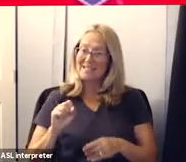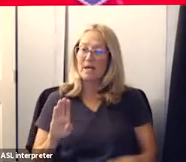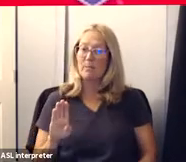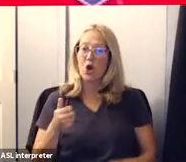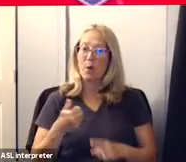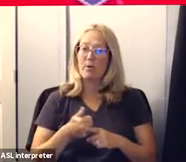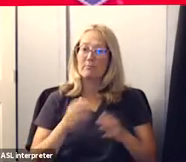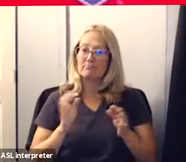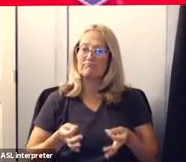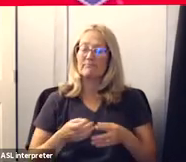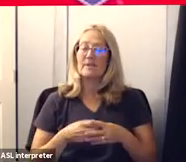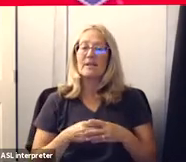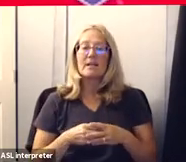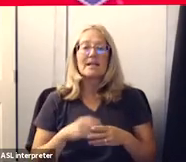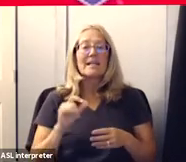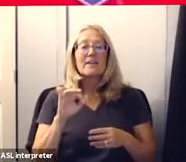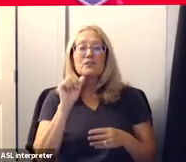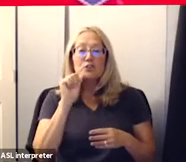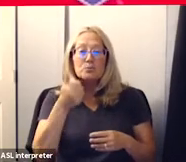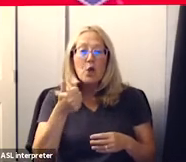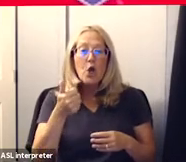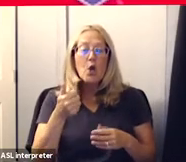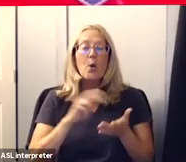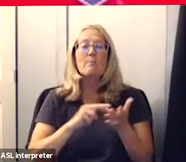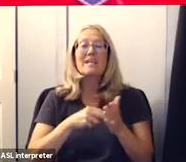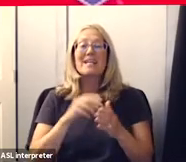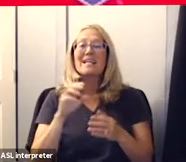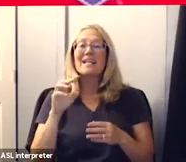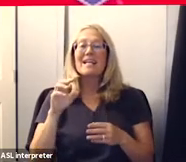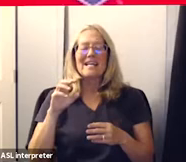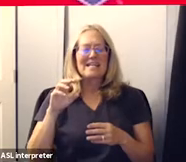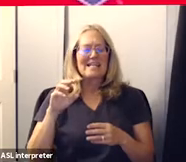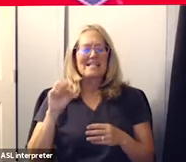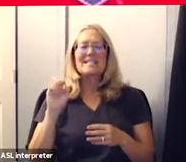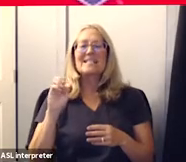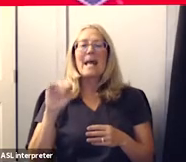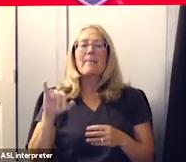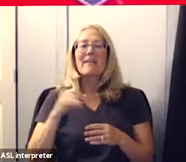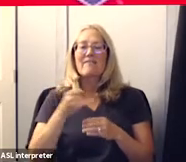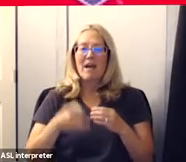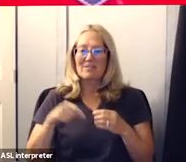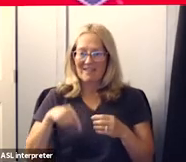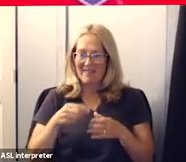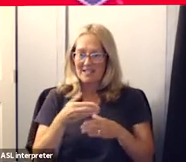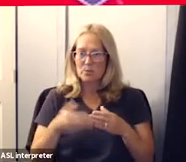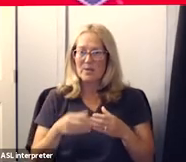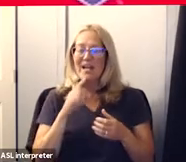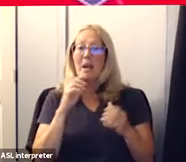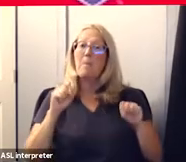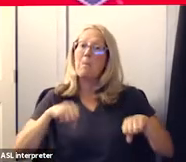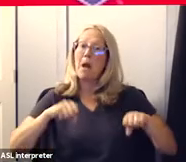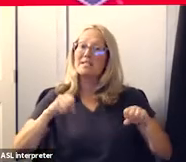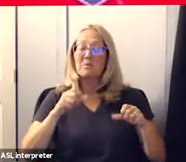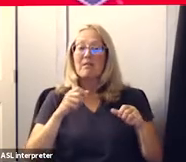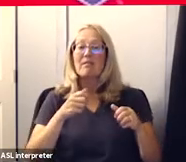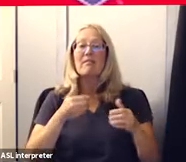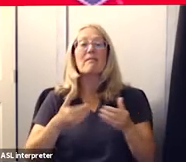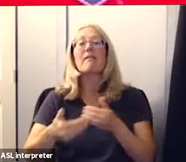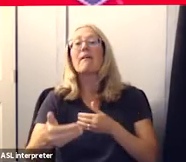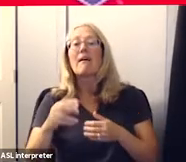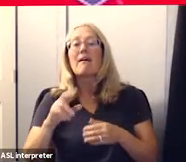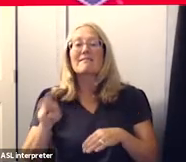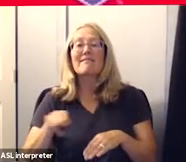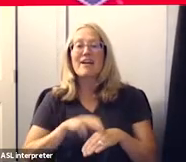uh if they win tomorrow they will go into the semifinals this weekend and potentially to the national soccer championship so our very